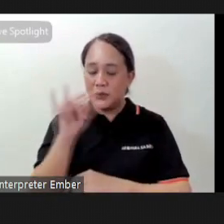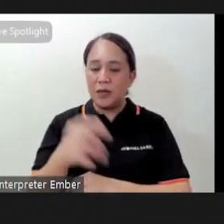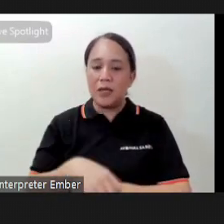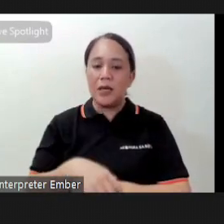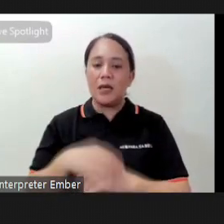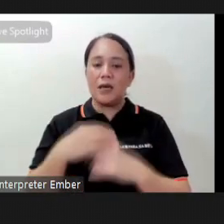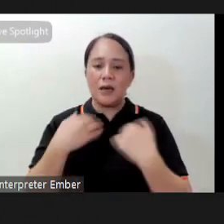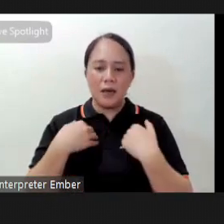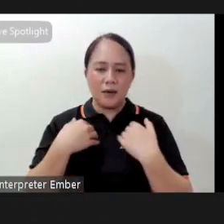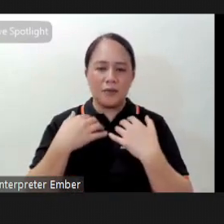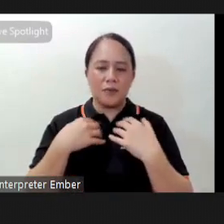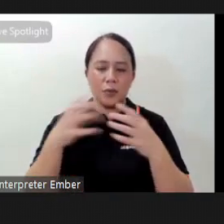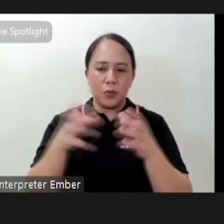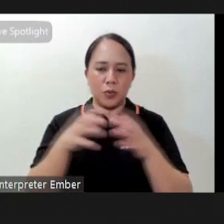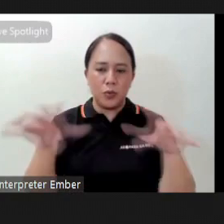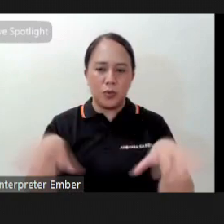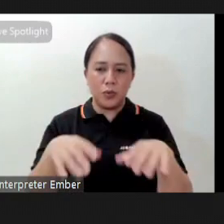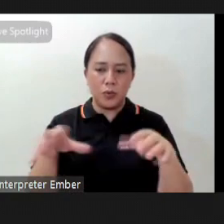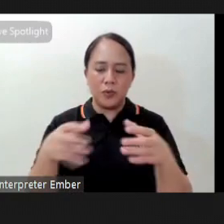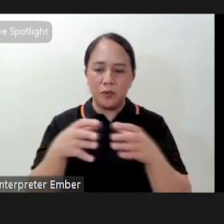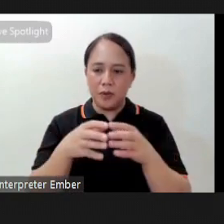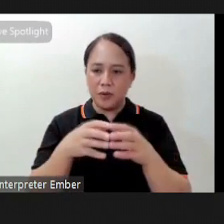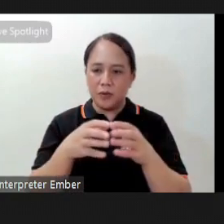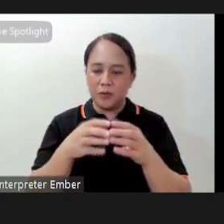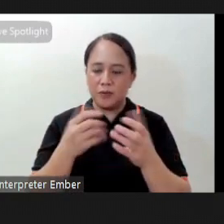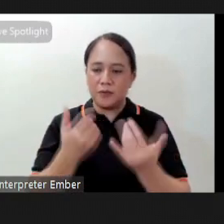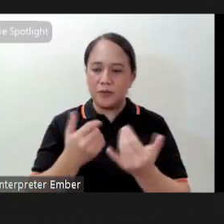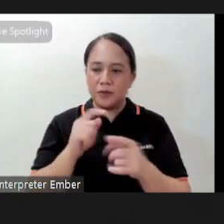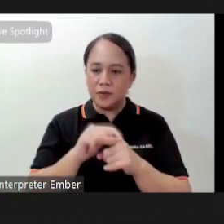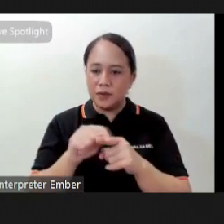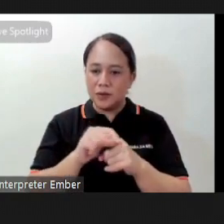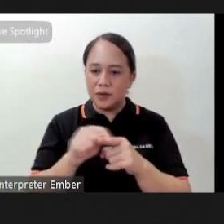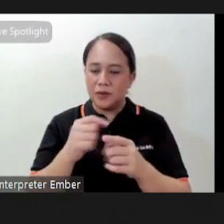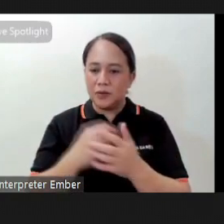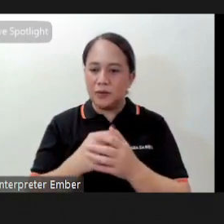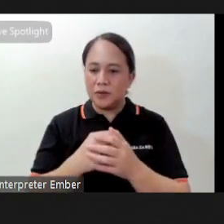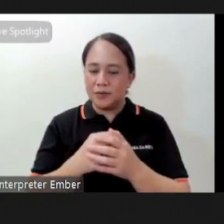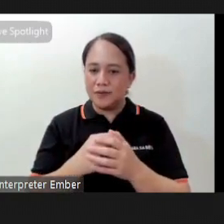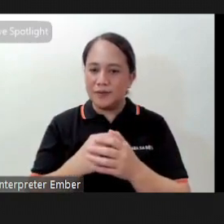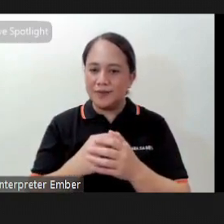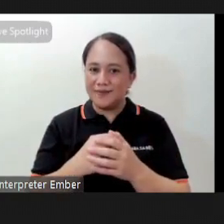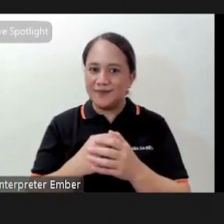community sessions with rope flow campaigns where we train new and intermediate followers